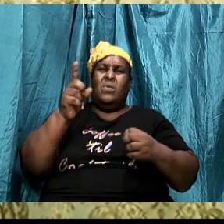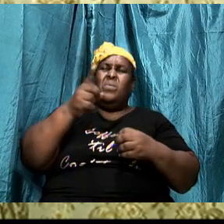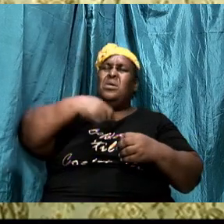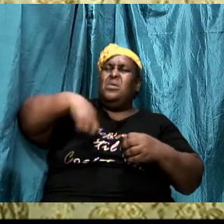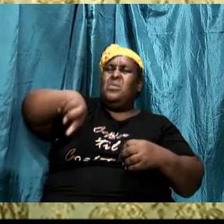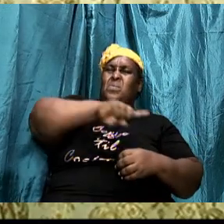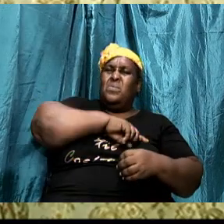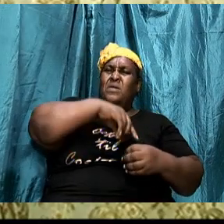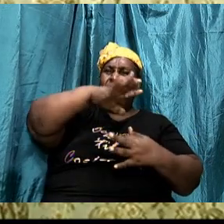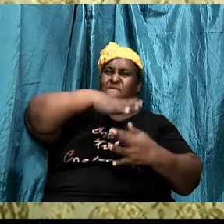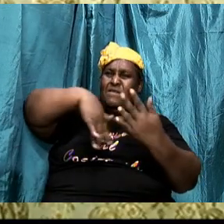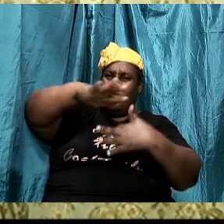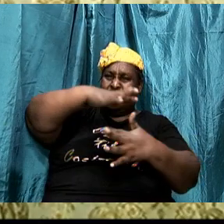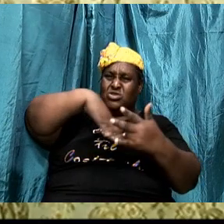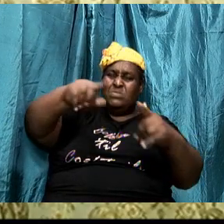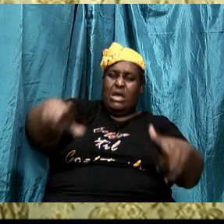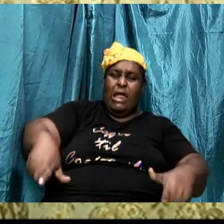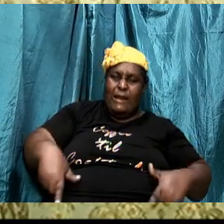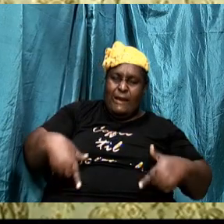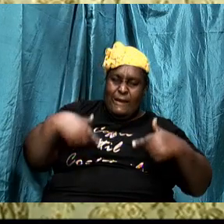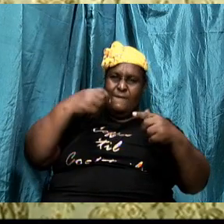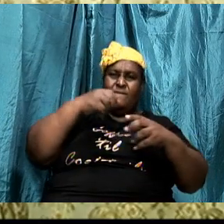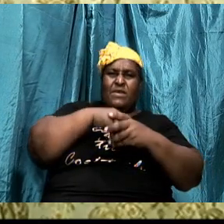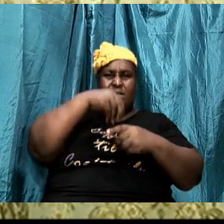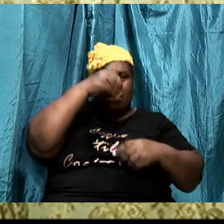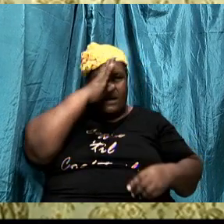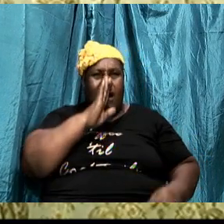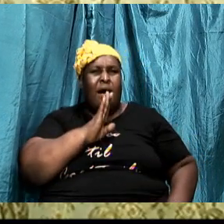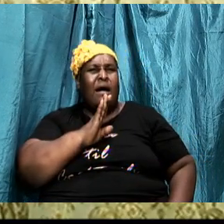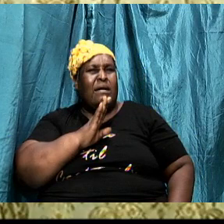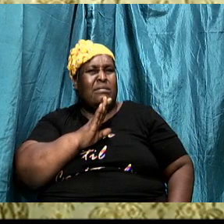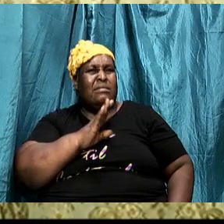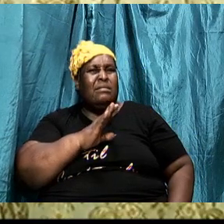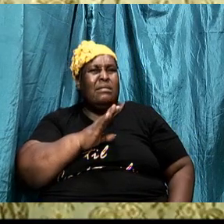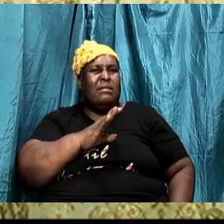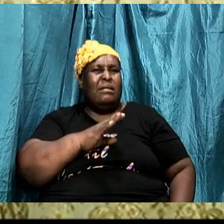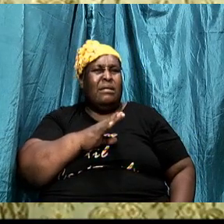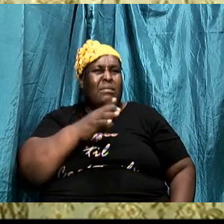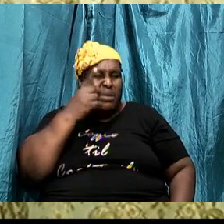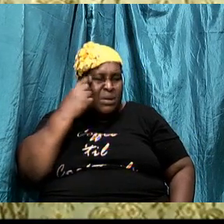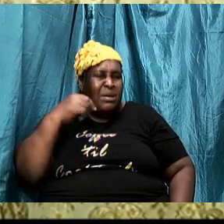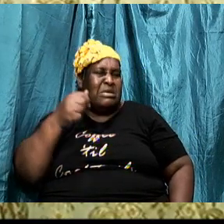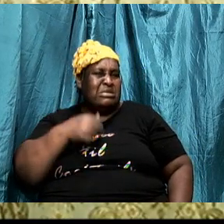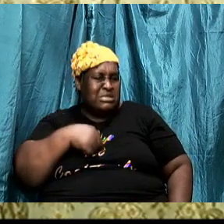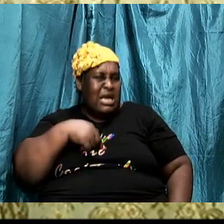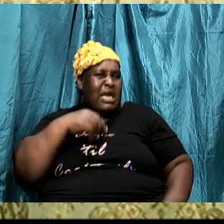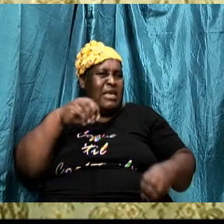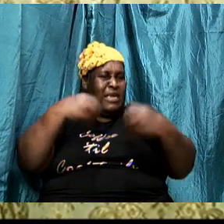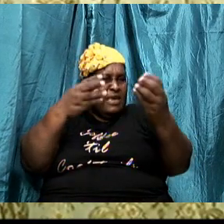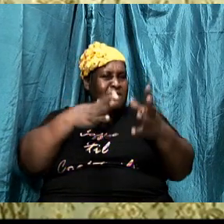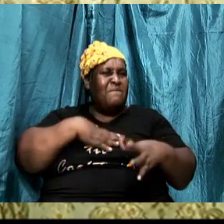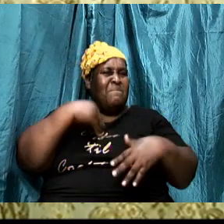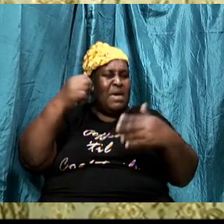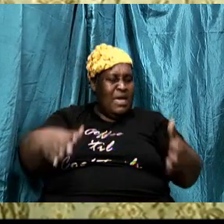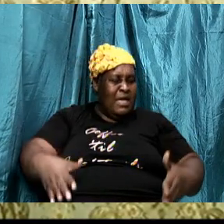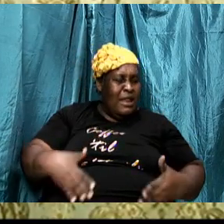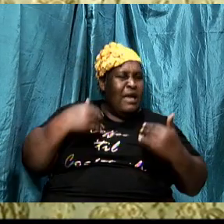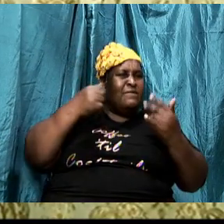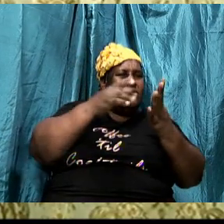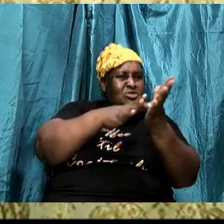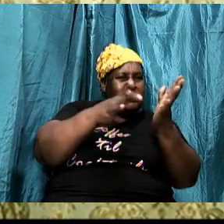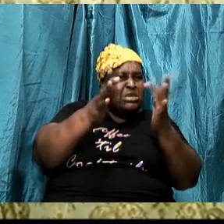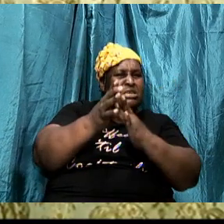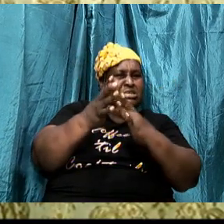know that look here my line is drawn and because my line is drawn oh bless the name of Jesus Christ